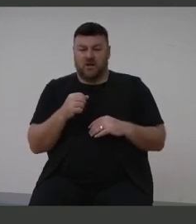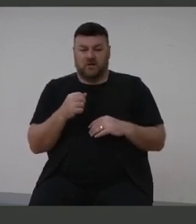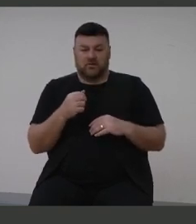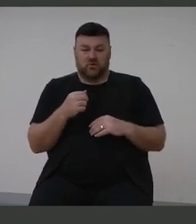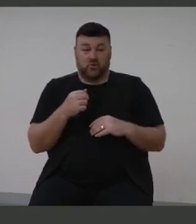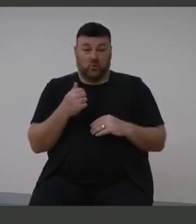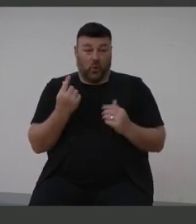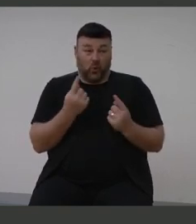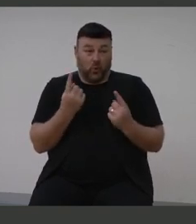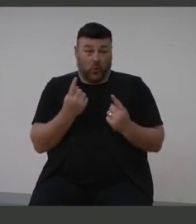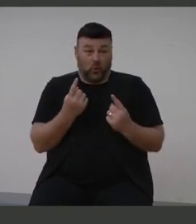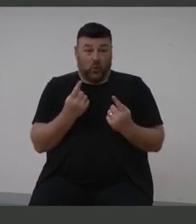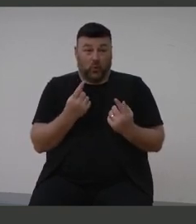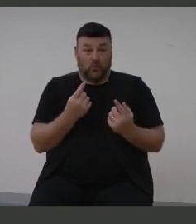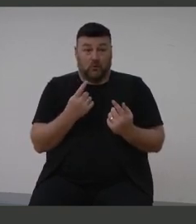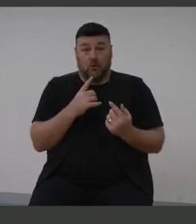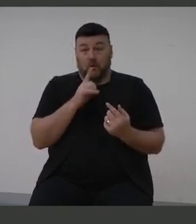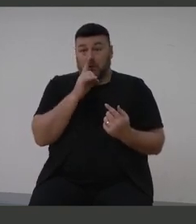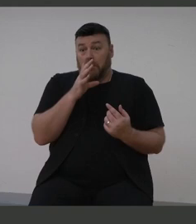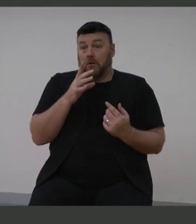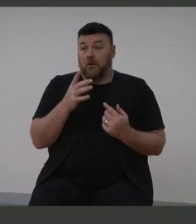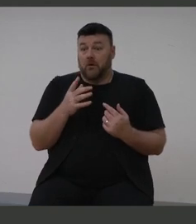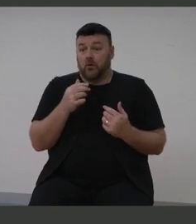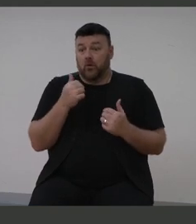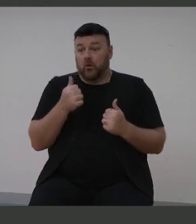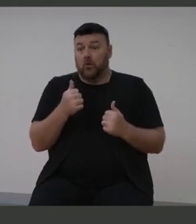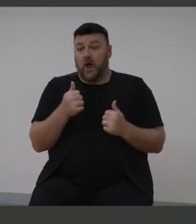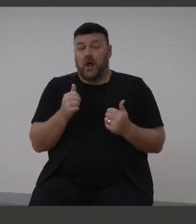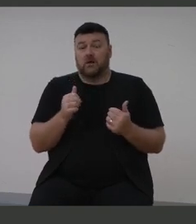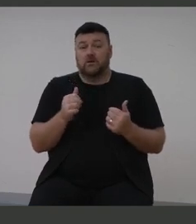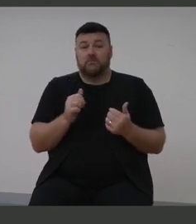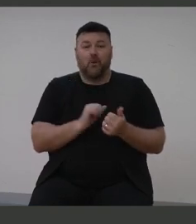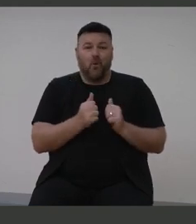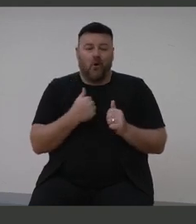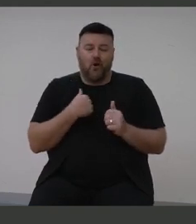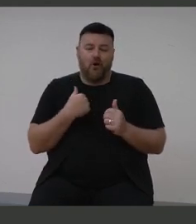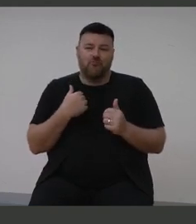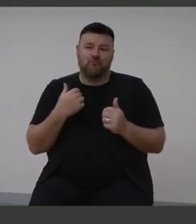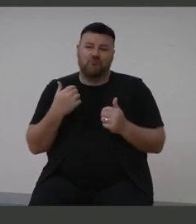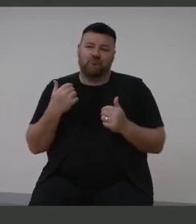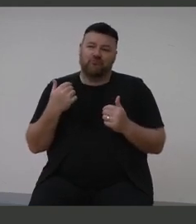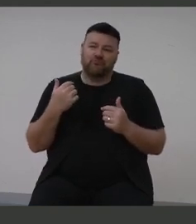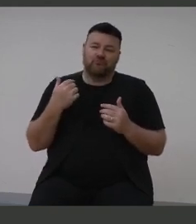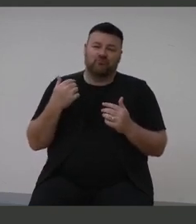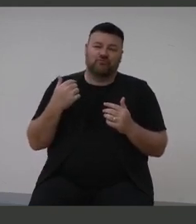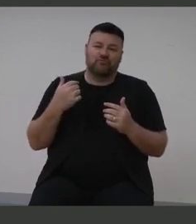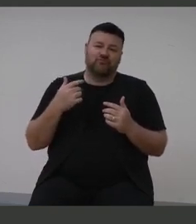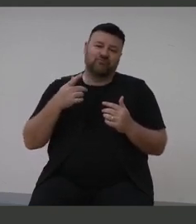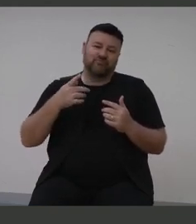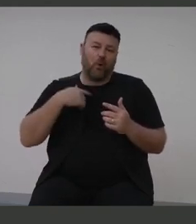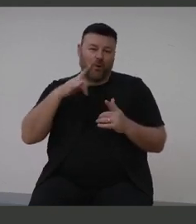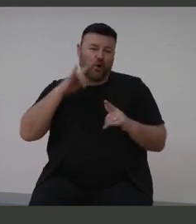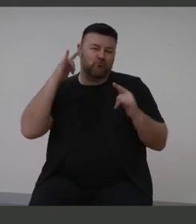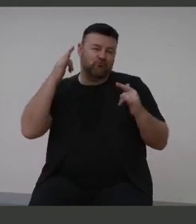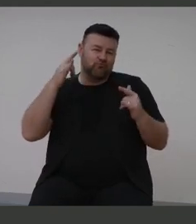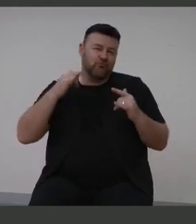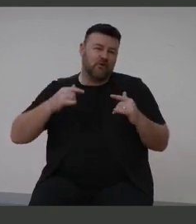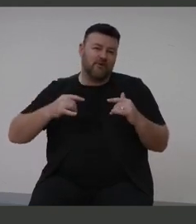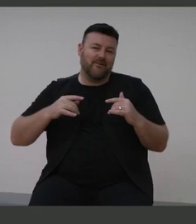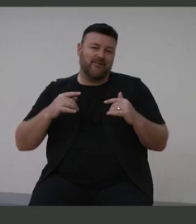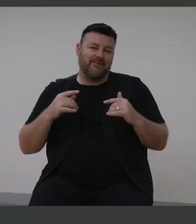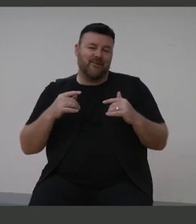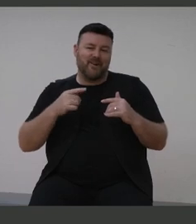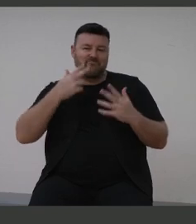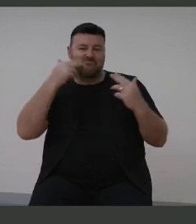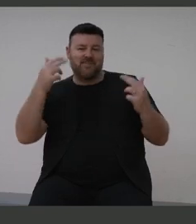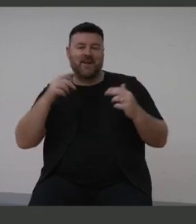I would rather be a rock star than, I guess, a cricketer, but I was better at cricket. I want to get that very, very clear. But cricket, to me, has obviously played a huge part of